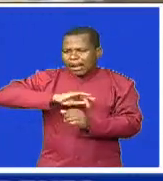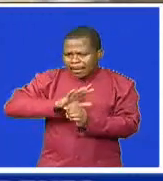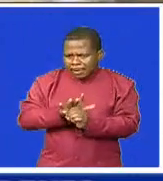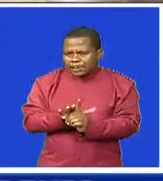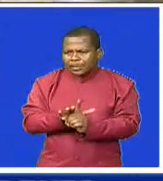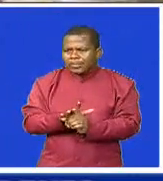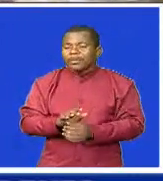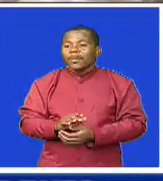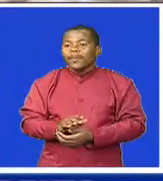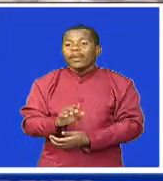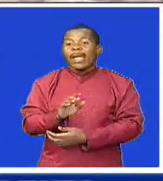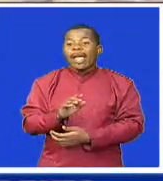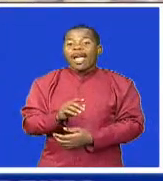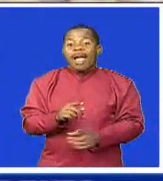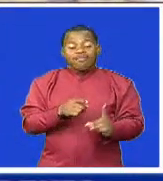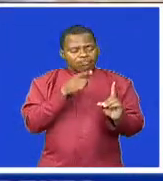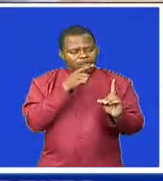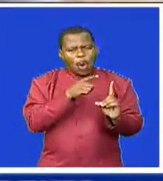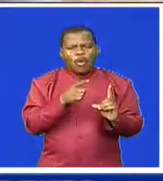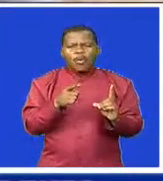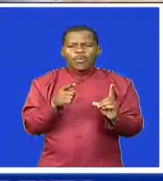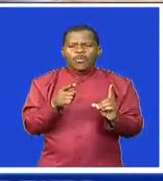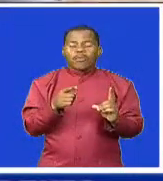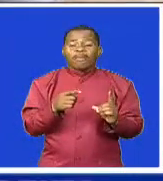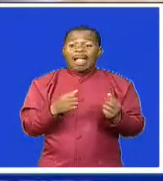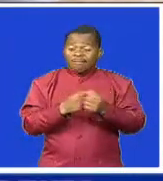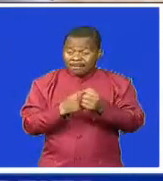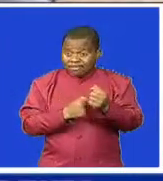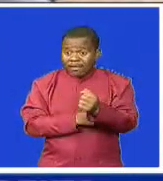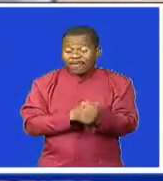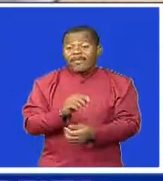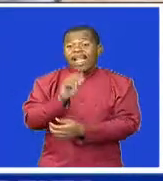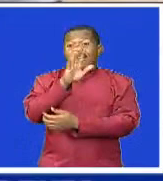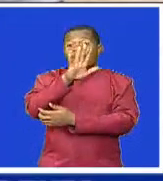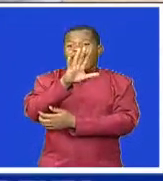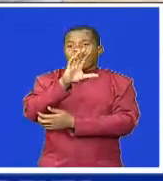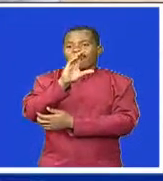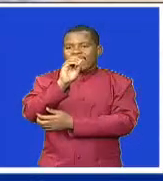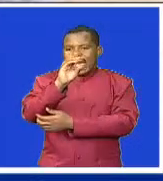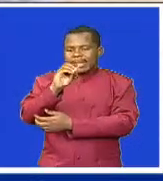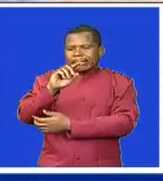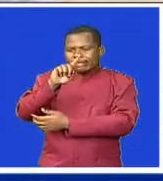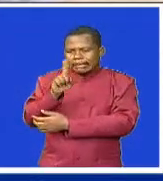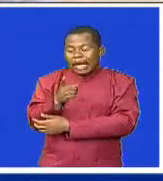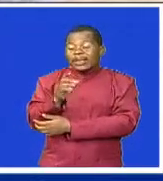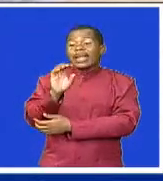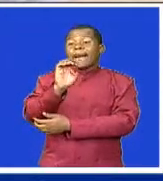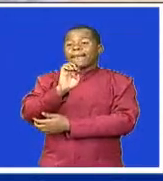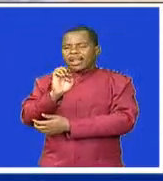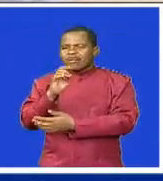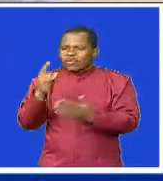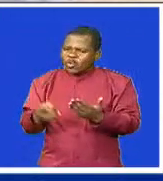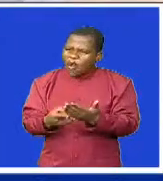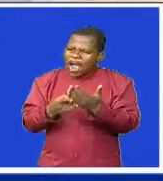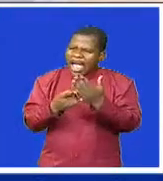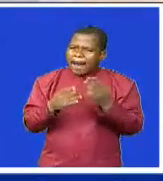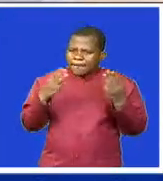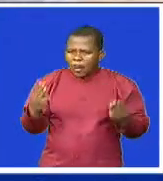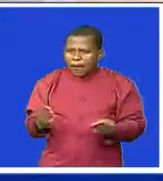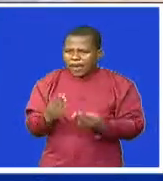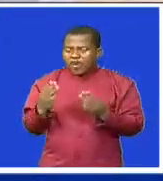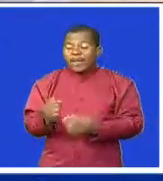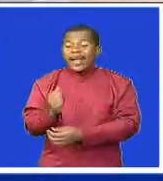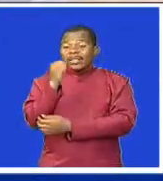by businessman Paul Friedlander and his wife Gemma to the community of Ezuluni to help those who have been hit hard by the COVID